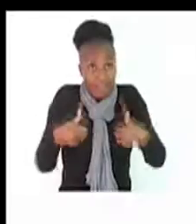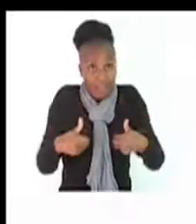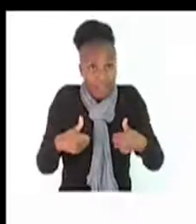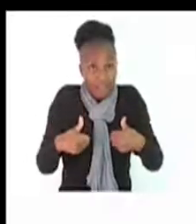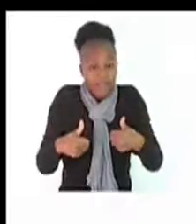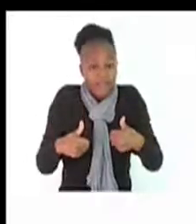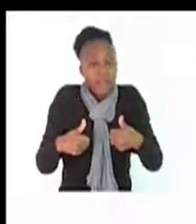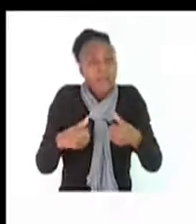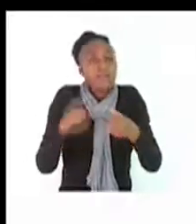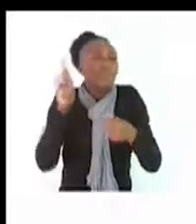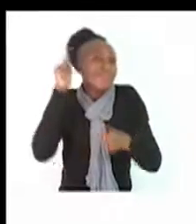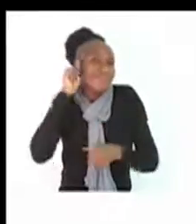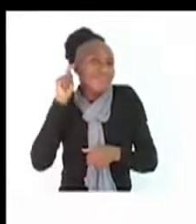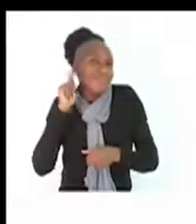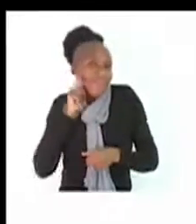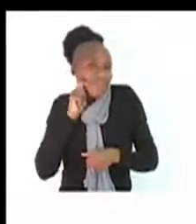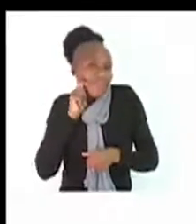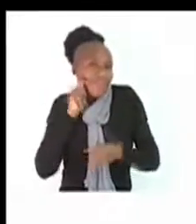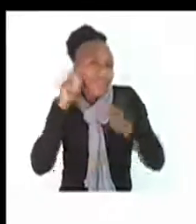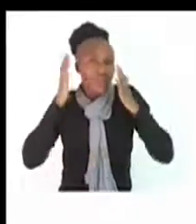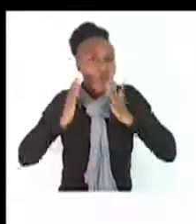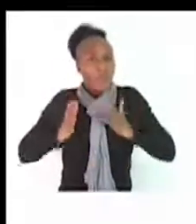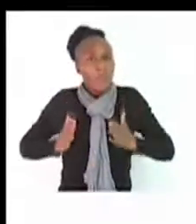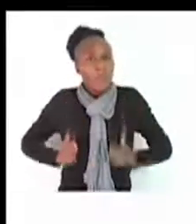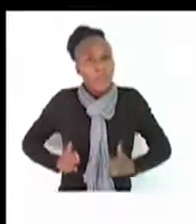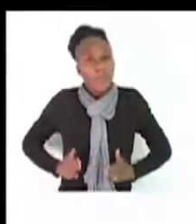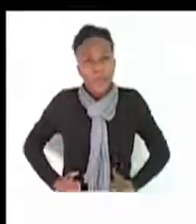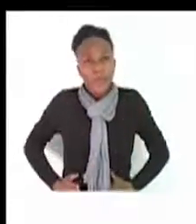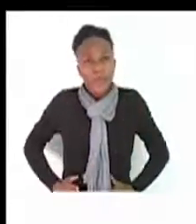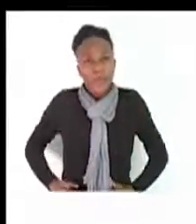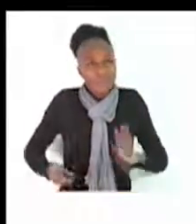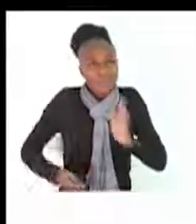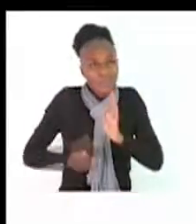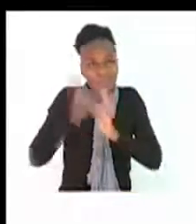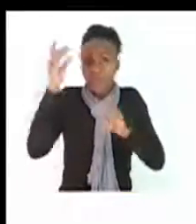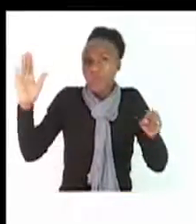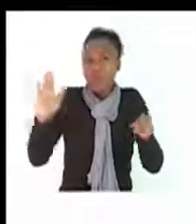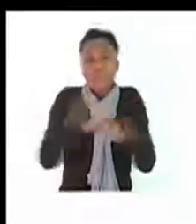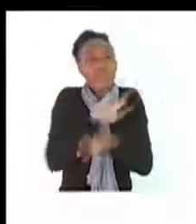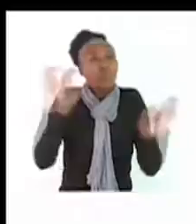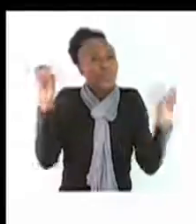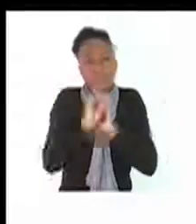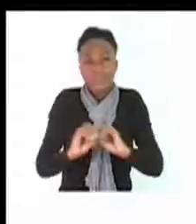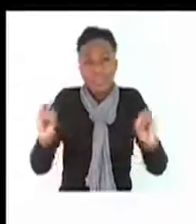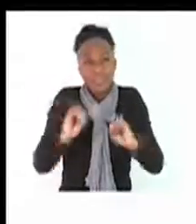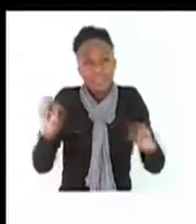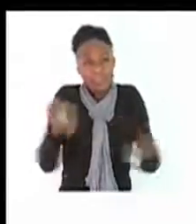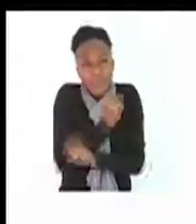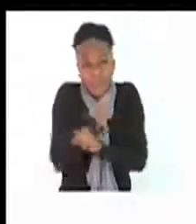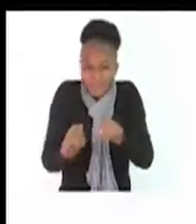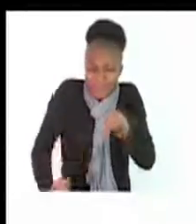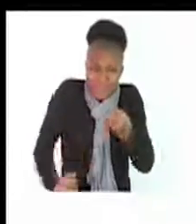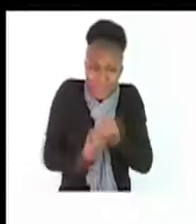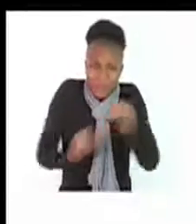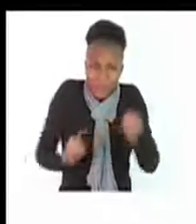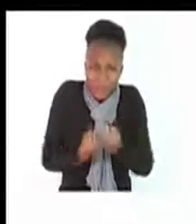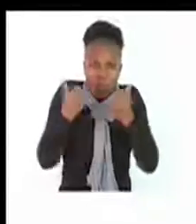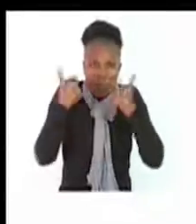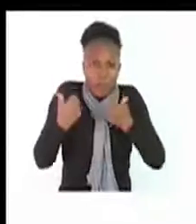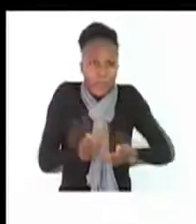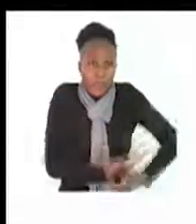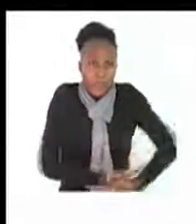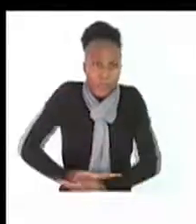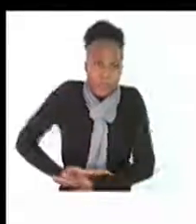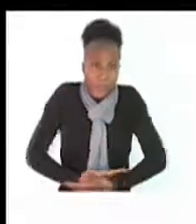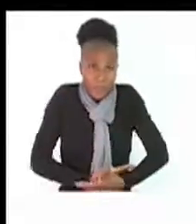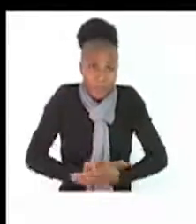Teenagers' bodies have not yet fully developed to grow an unborn baby. You know a teenager's body is still very